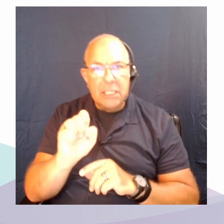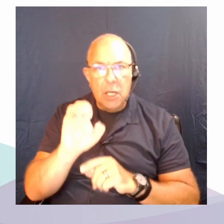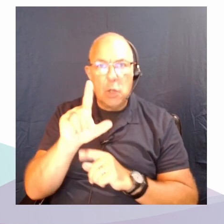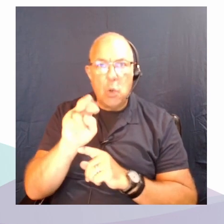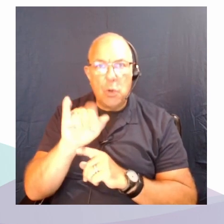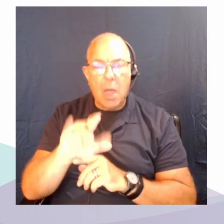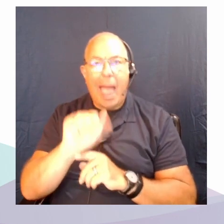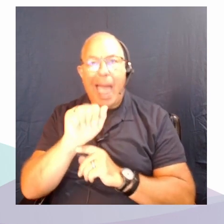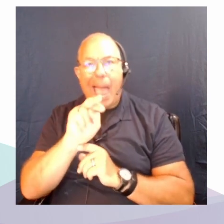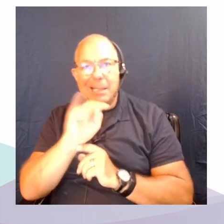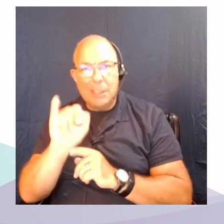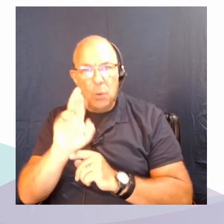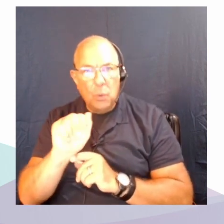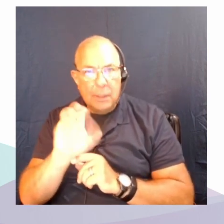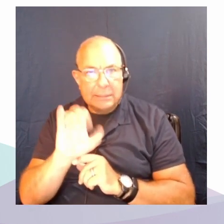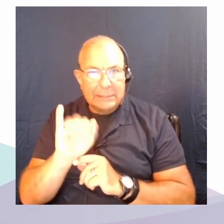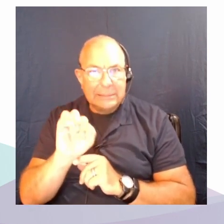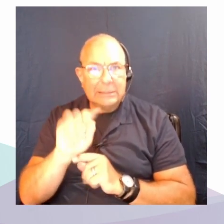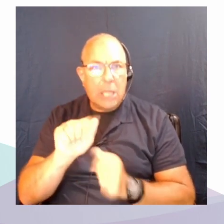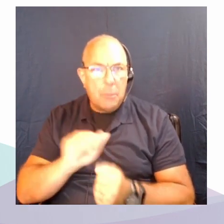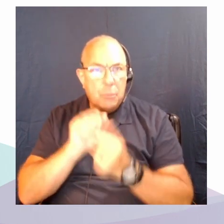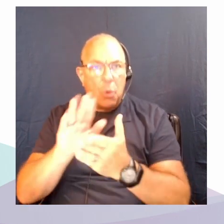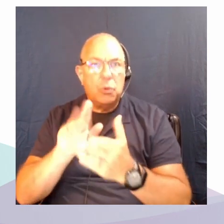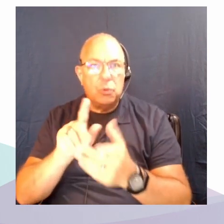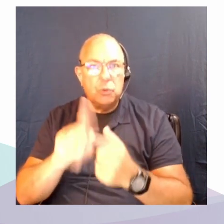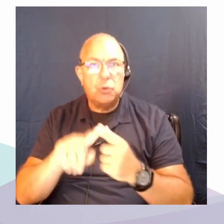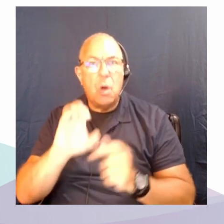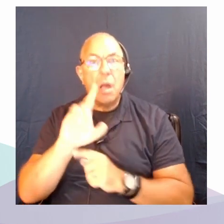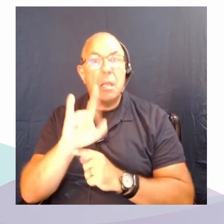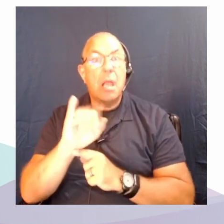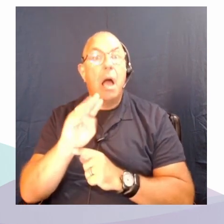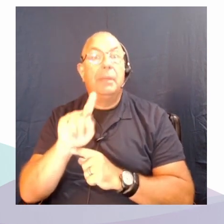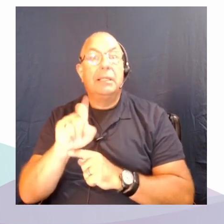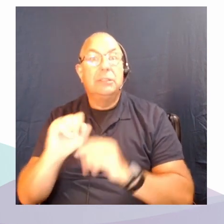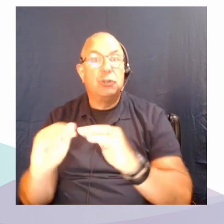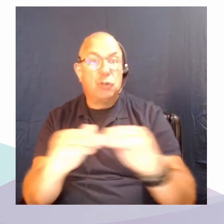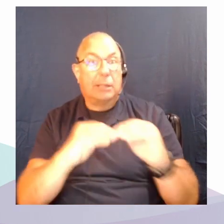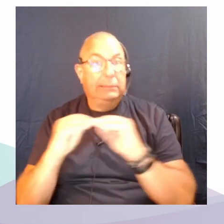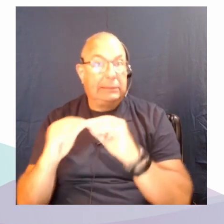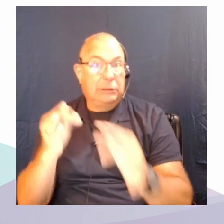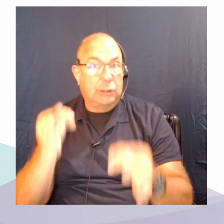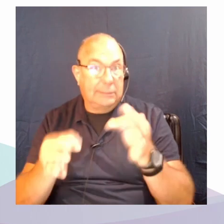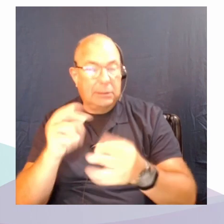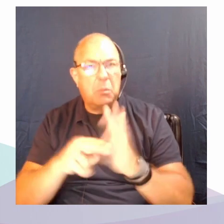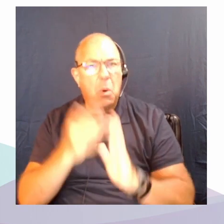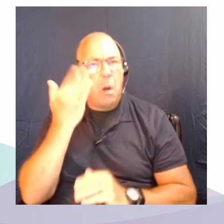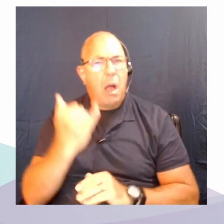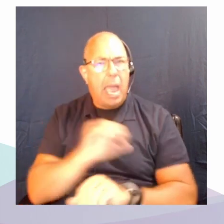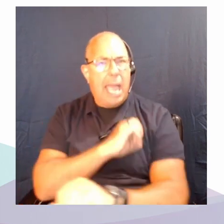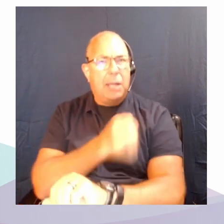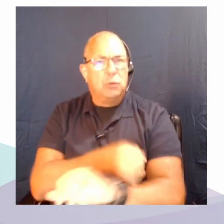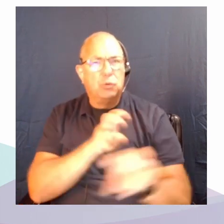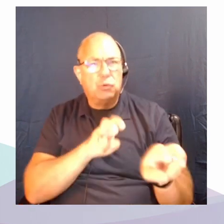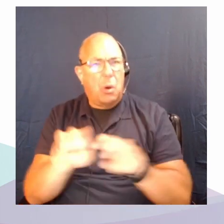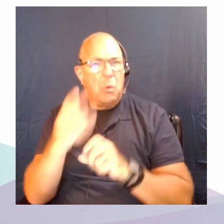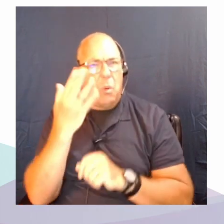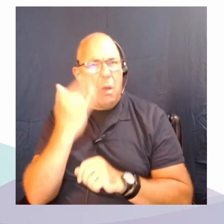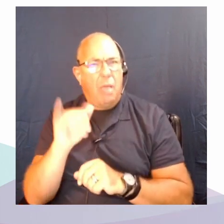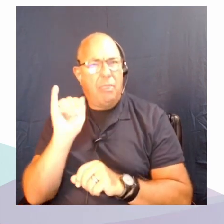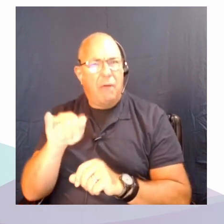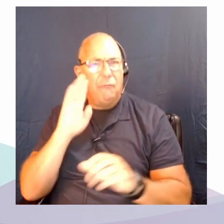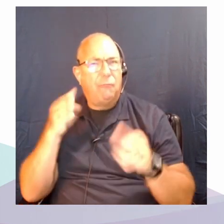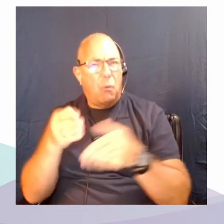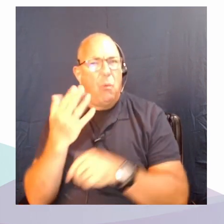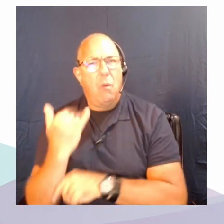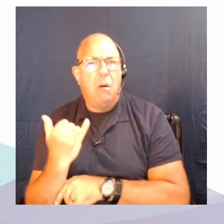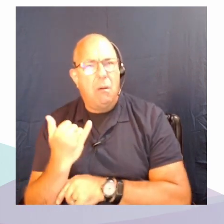climate justice. And people sometimes say, well, why energy transition? Why is that the focus? And